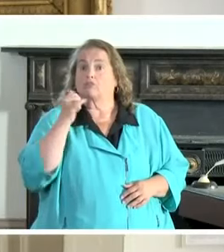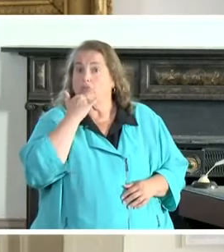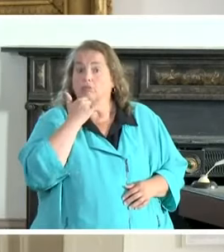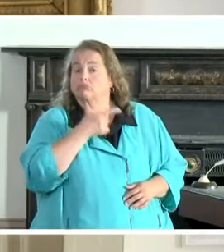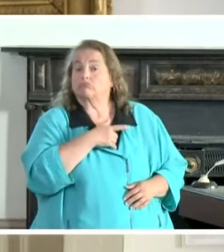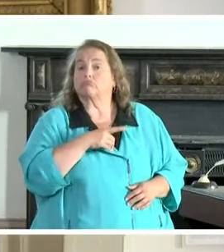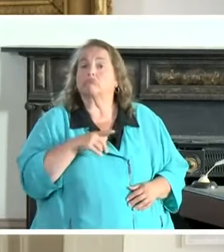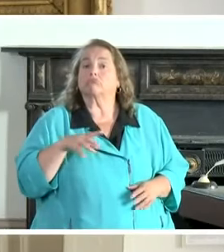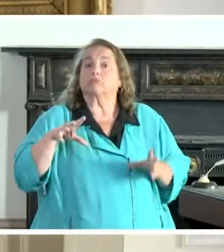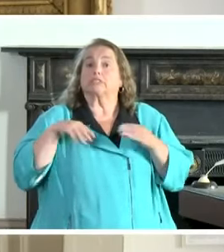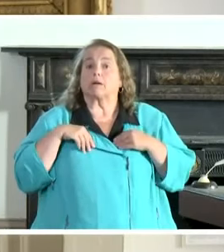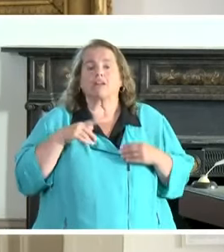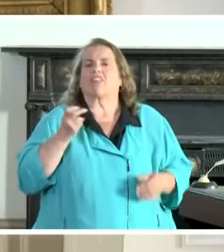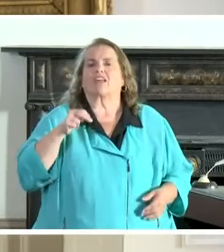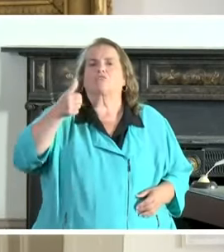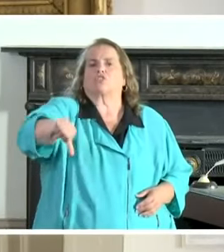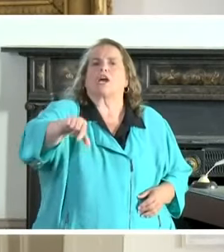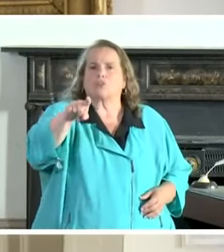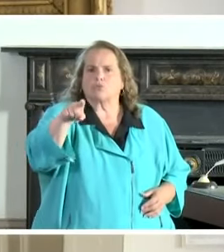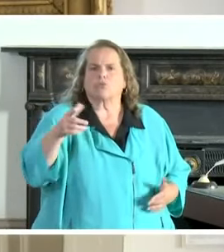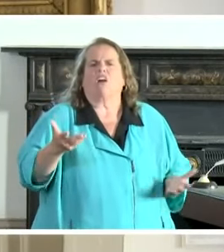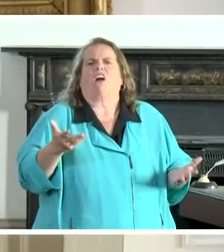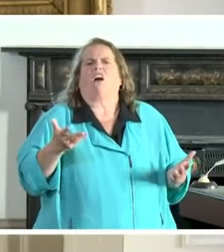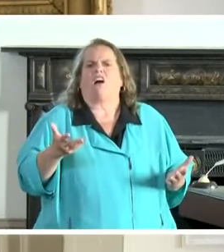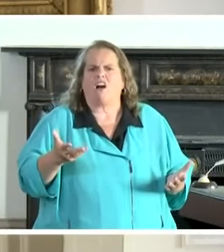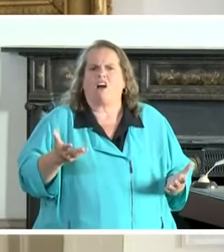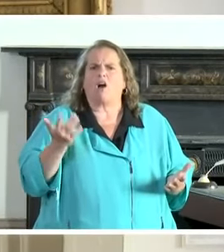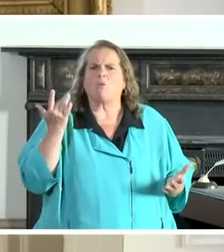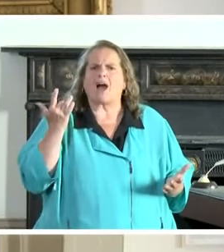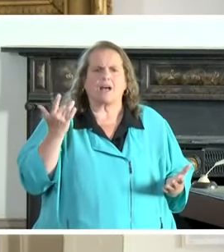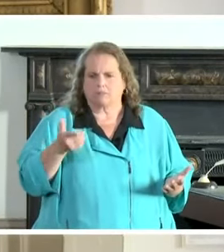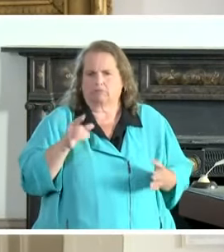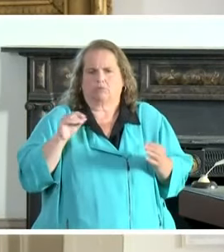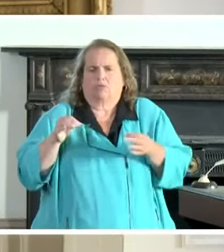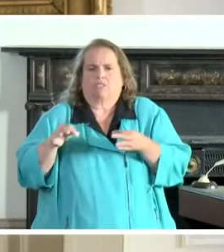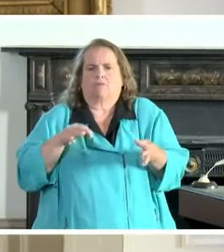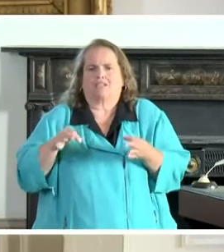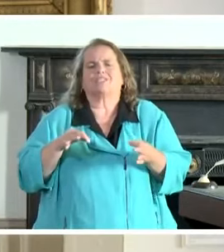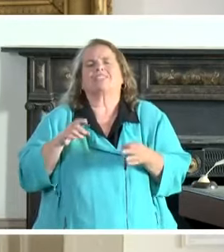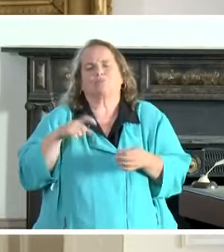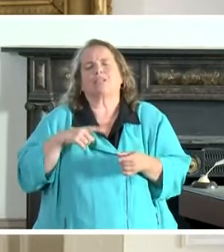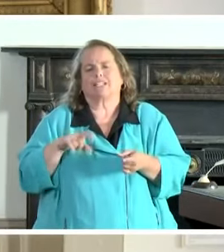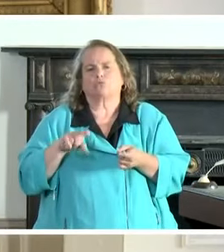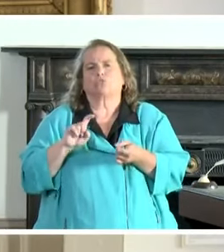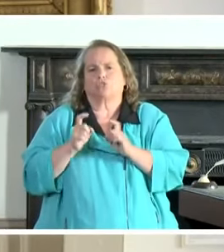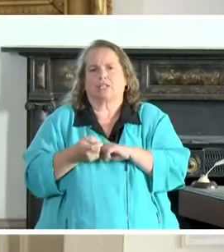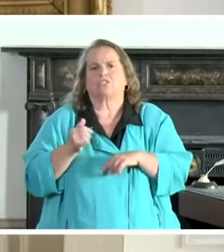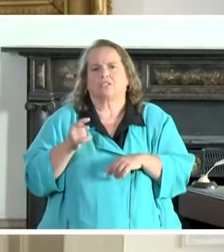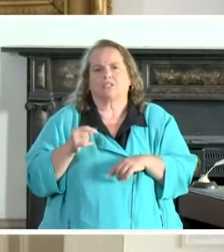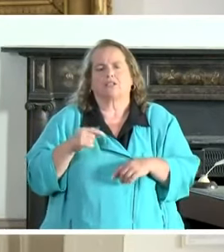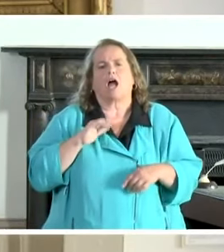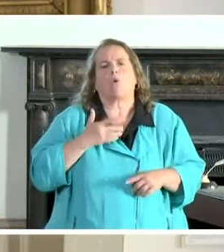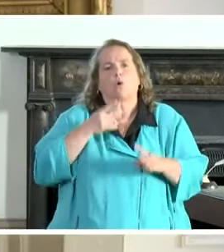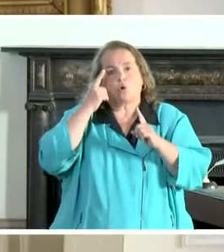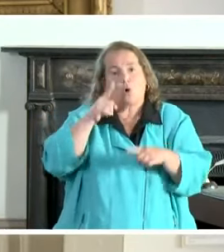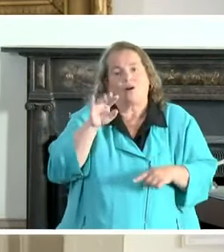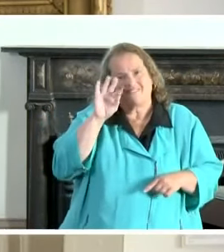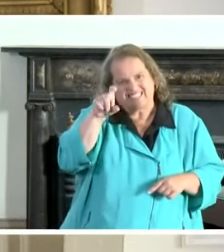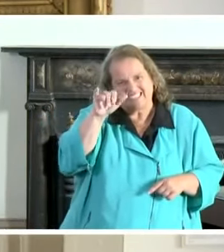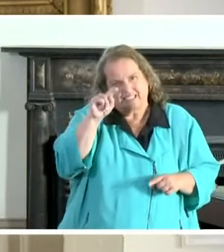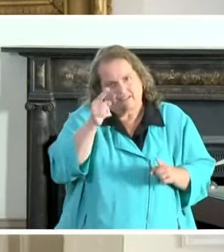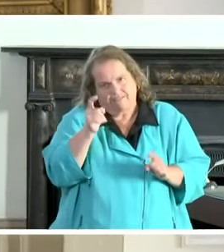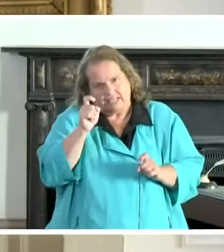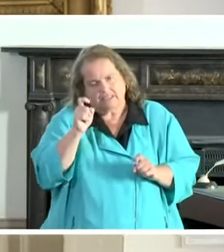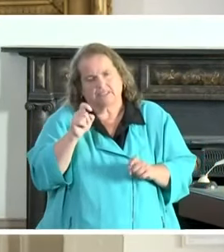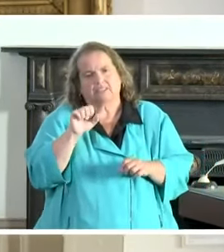Um, and so there's a lot of change that's needed there. Um, and our goal is fix it as quickly as possible, but fix it